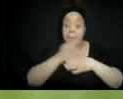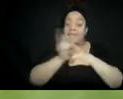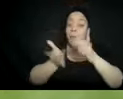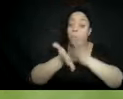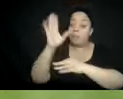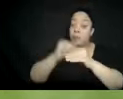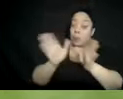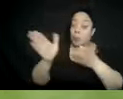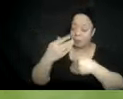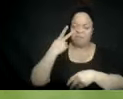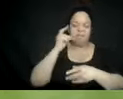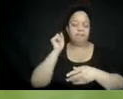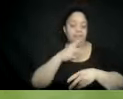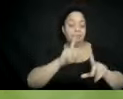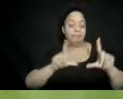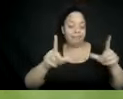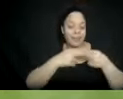the chat for you.